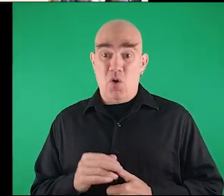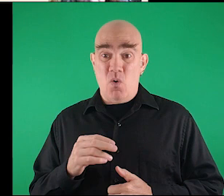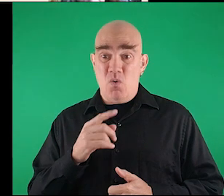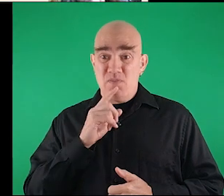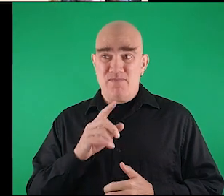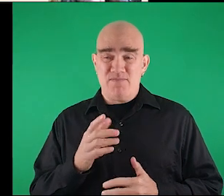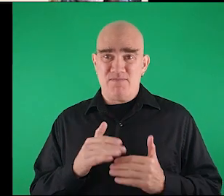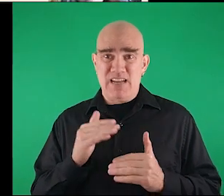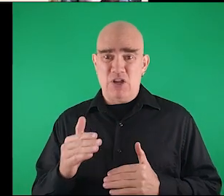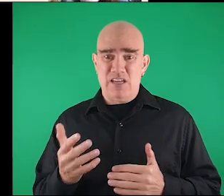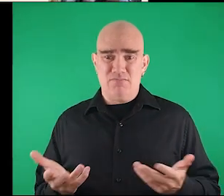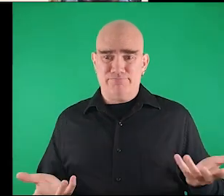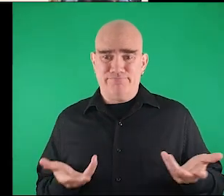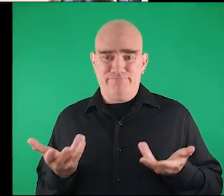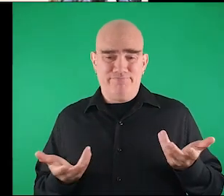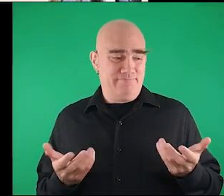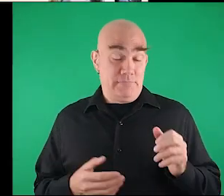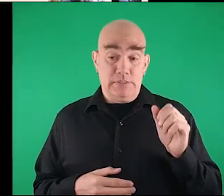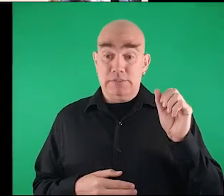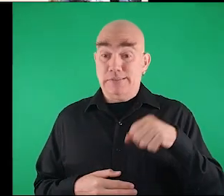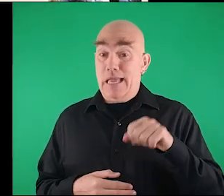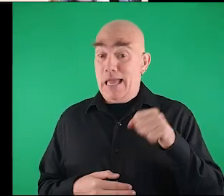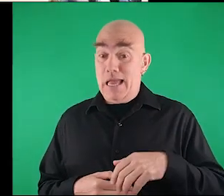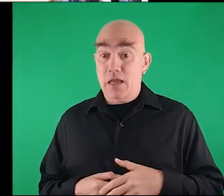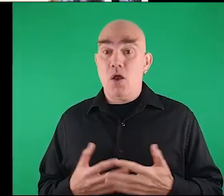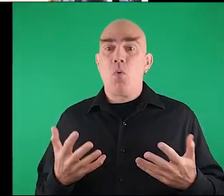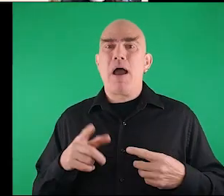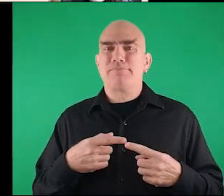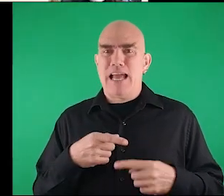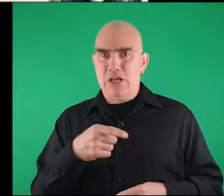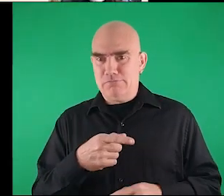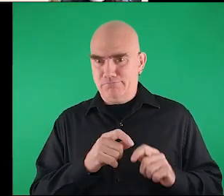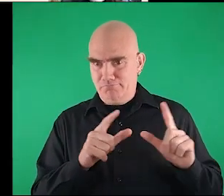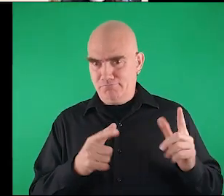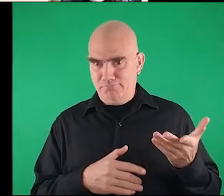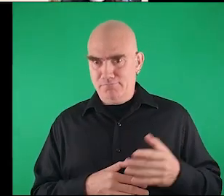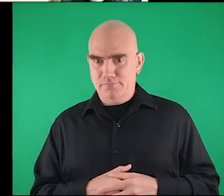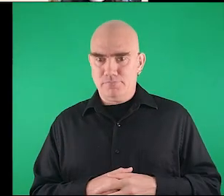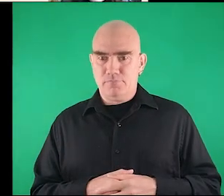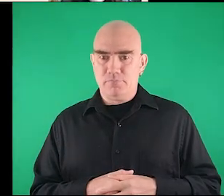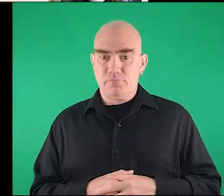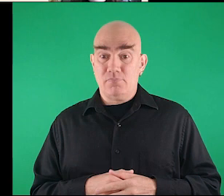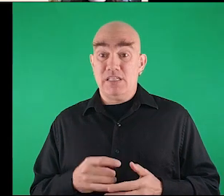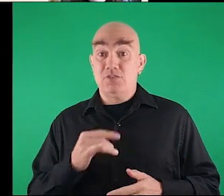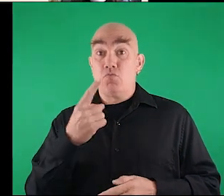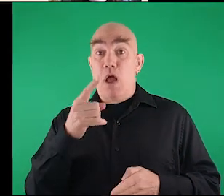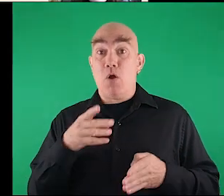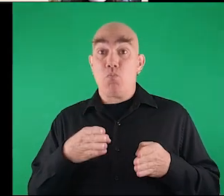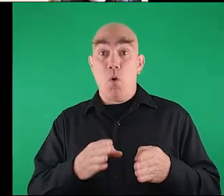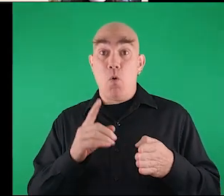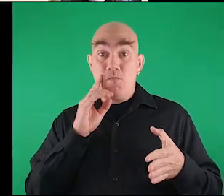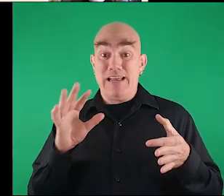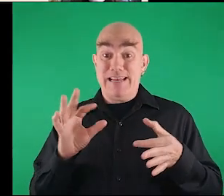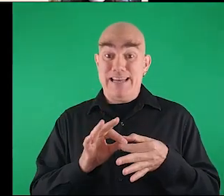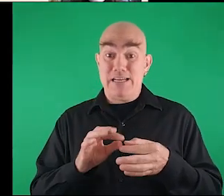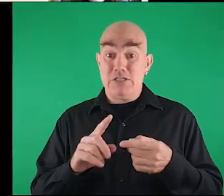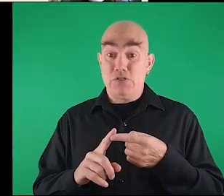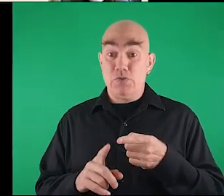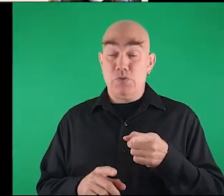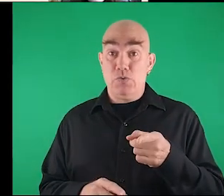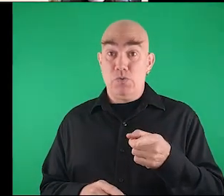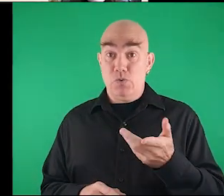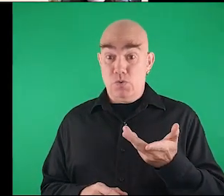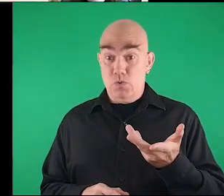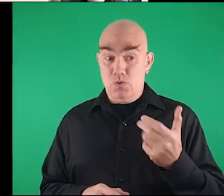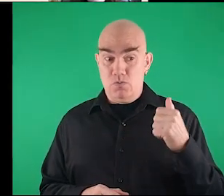there no it's very yeah okay what about here here is a one road